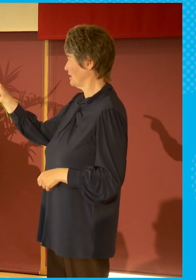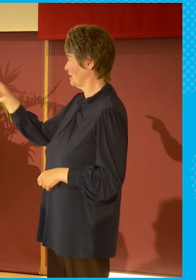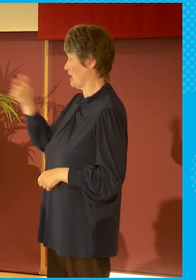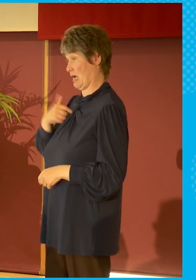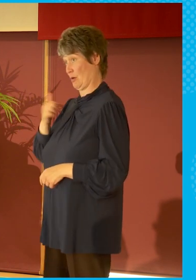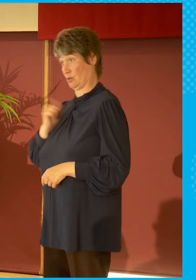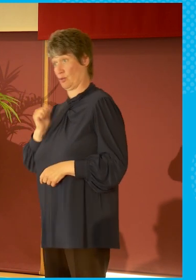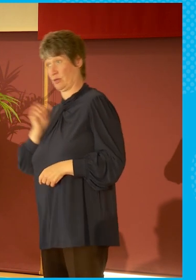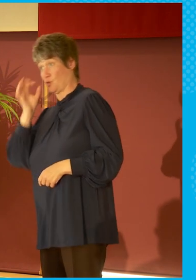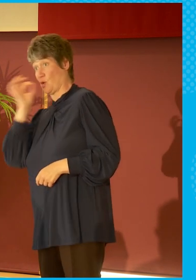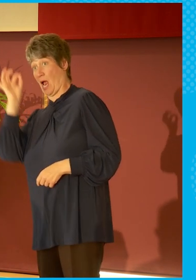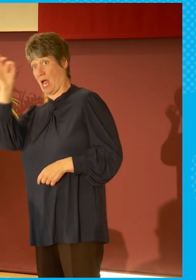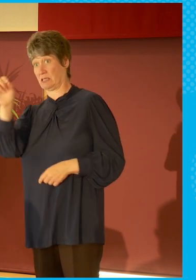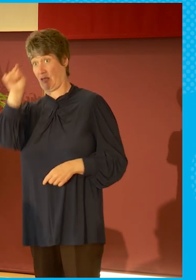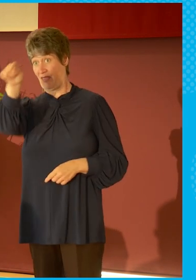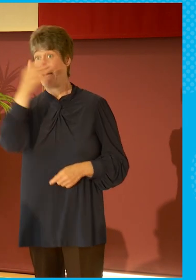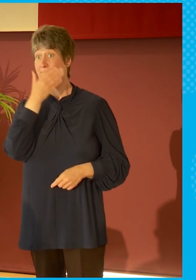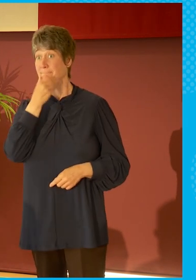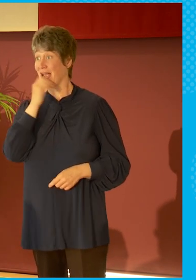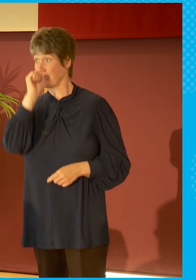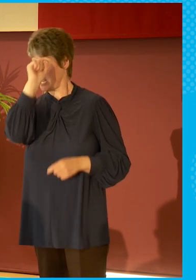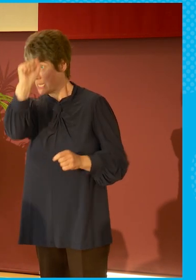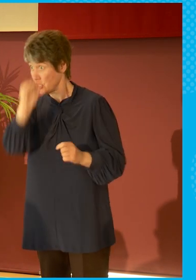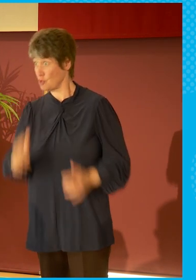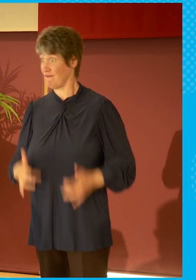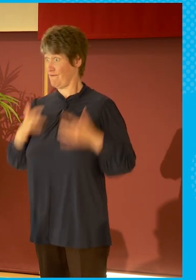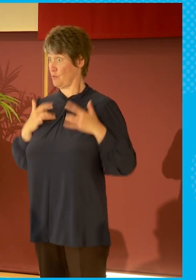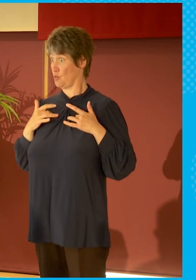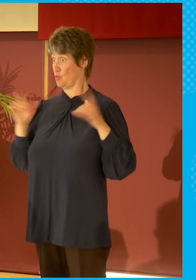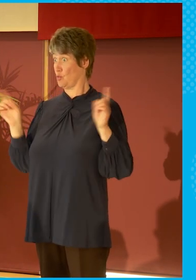on that particular point. Do you want to have the final word, questioner?